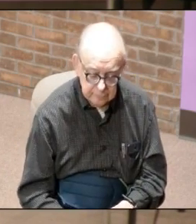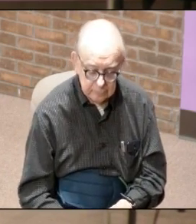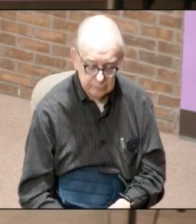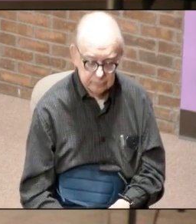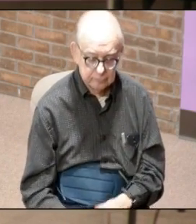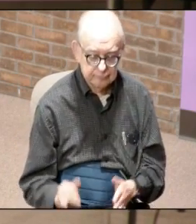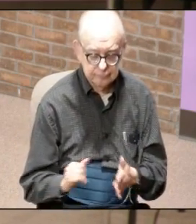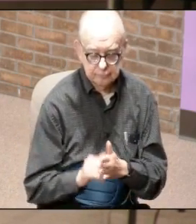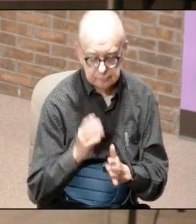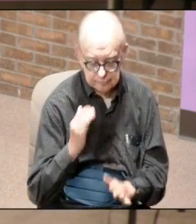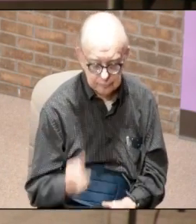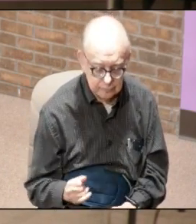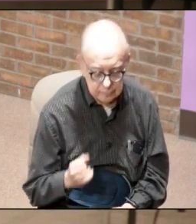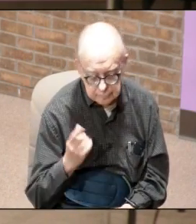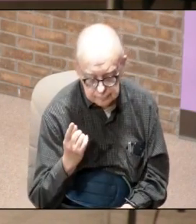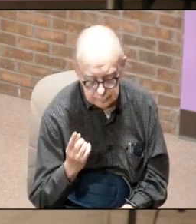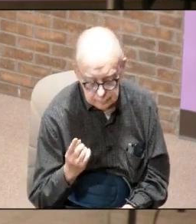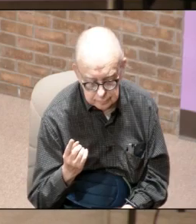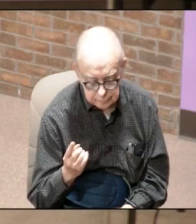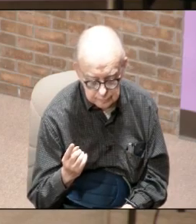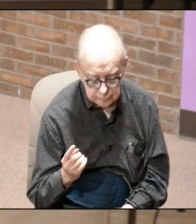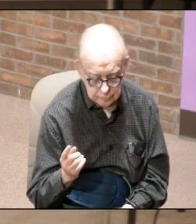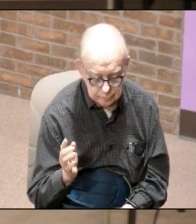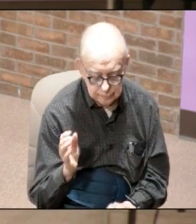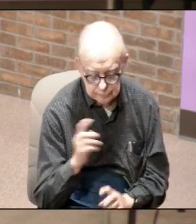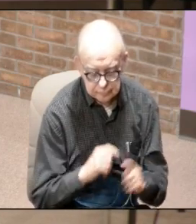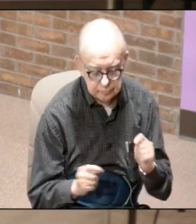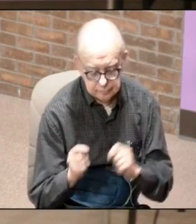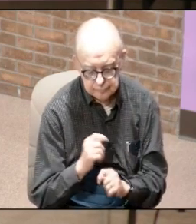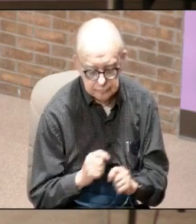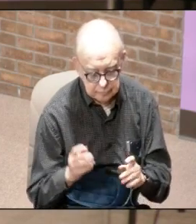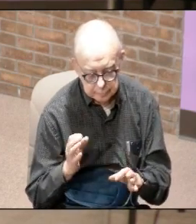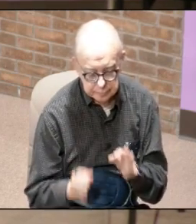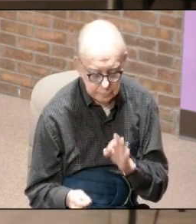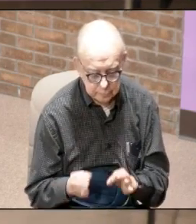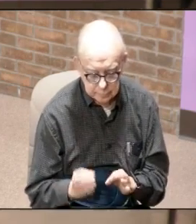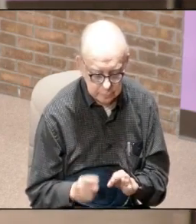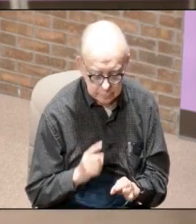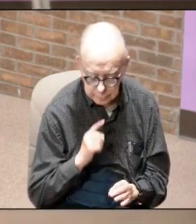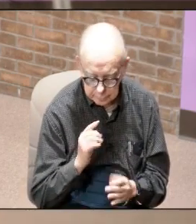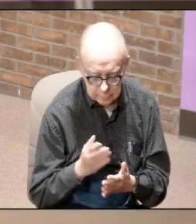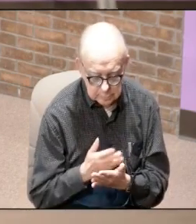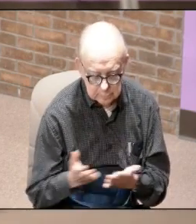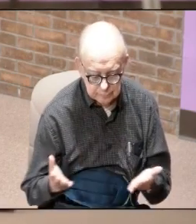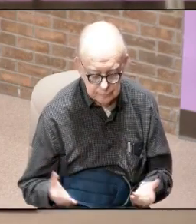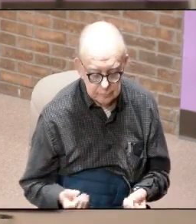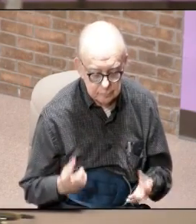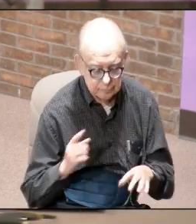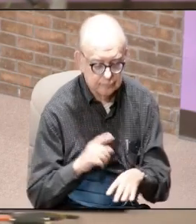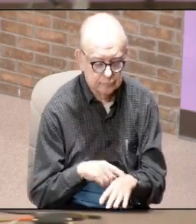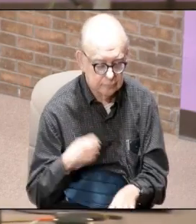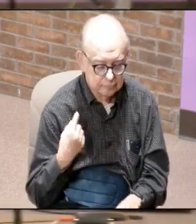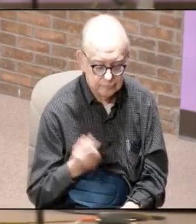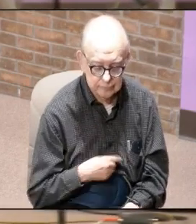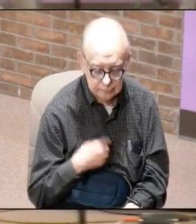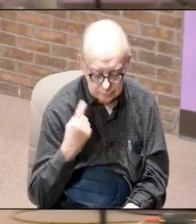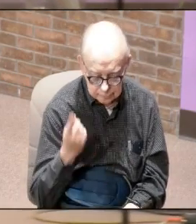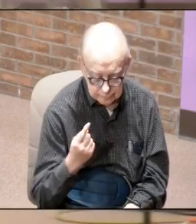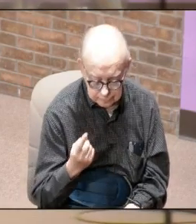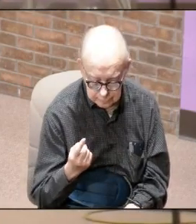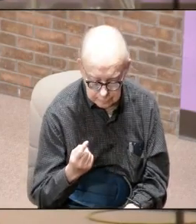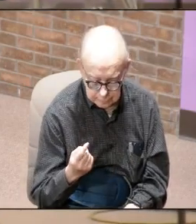and this is why we understand that with tribulations and trials it is something that a lot of times what we think